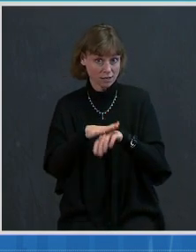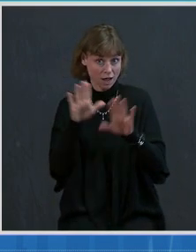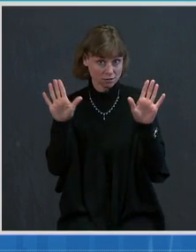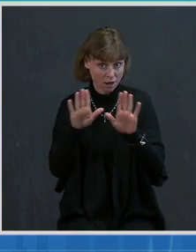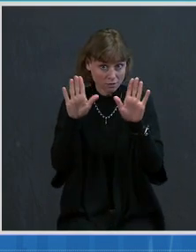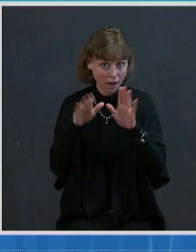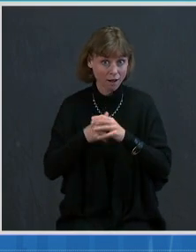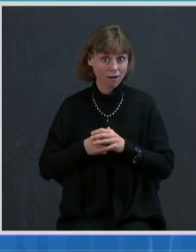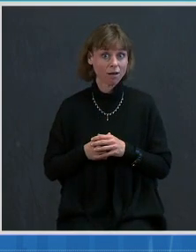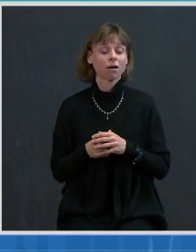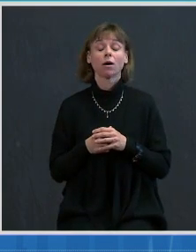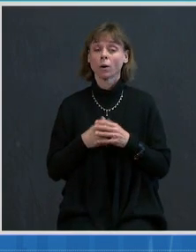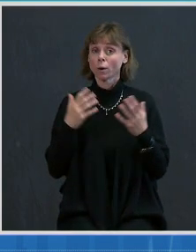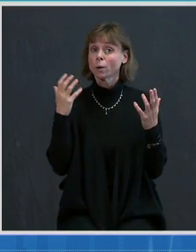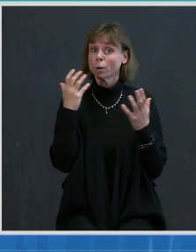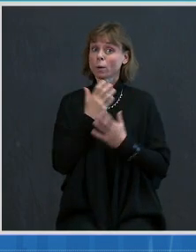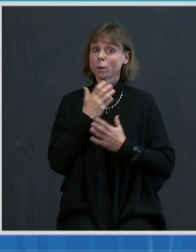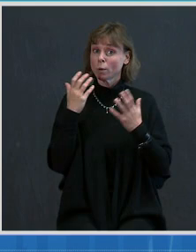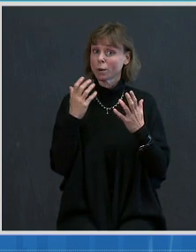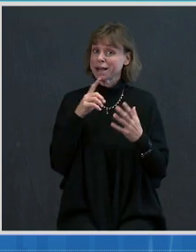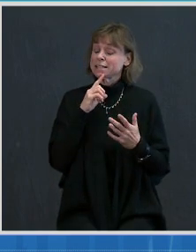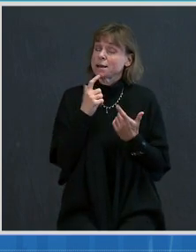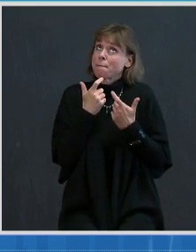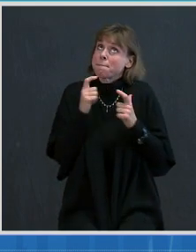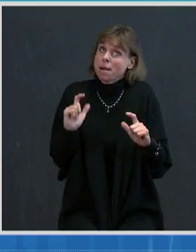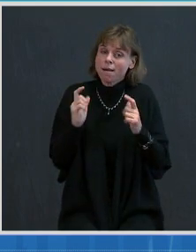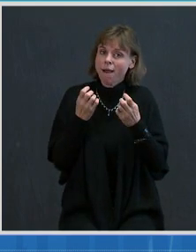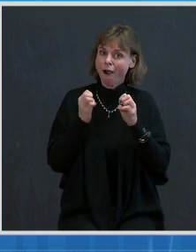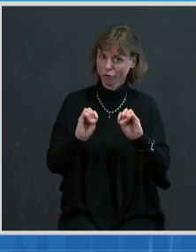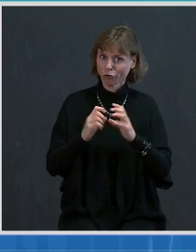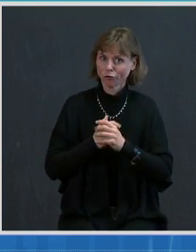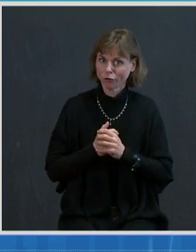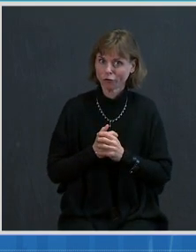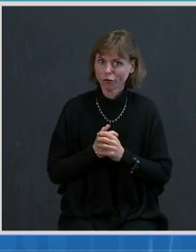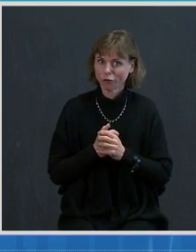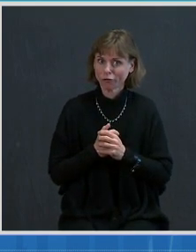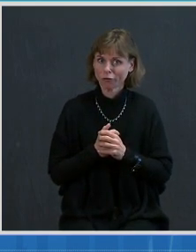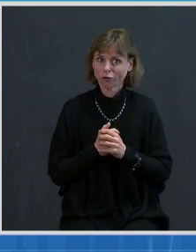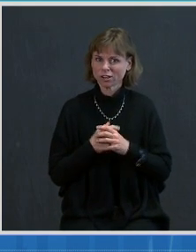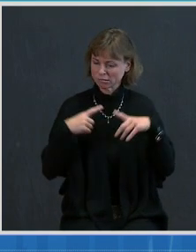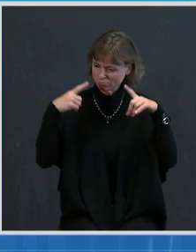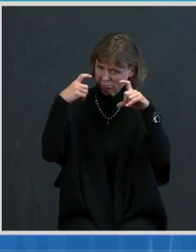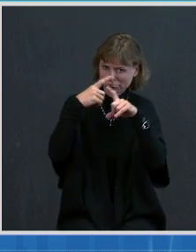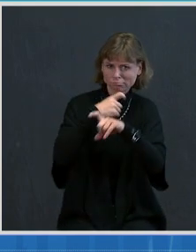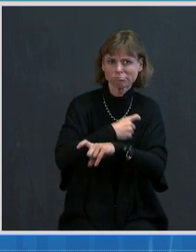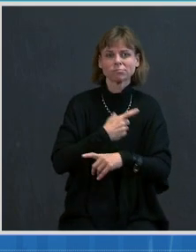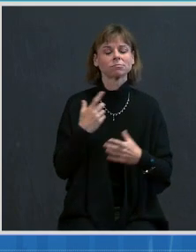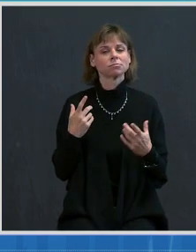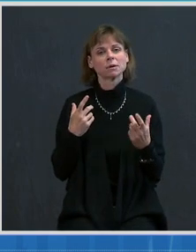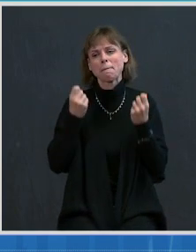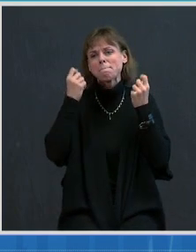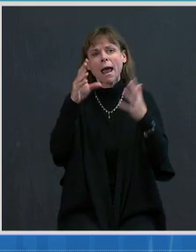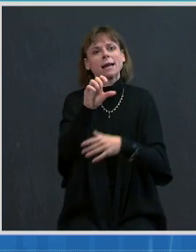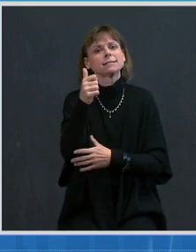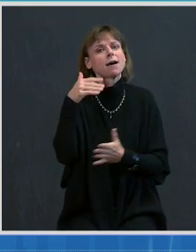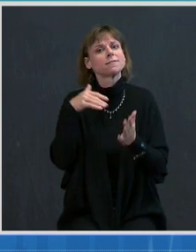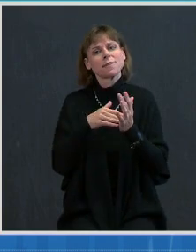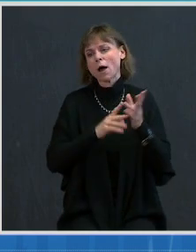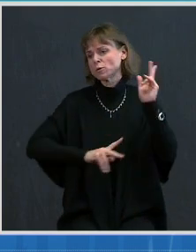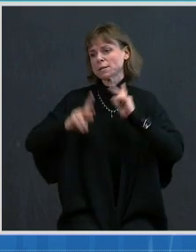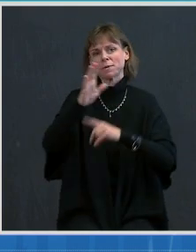This is an enormously complex effort, and it's a result of the work of tens of thousands of people